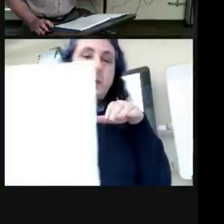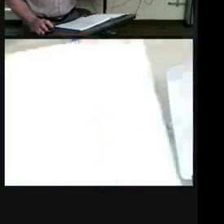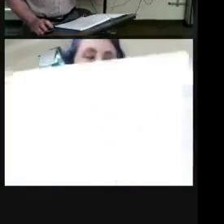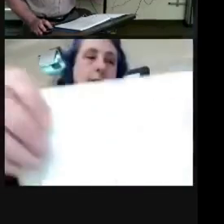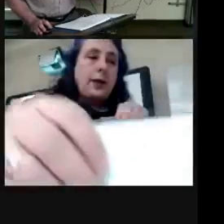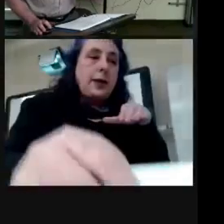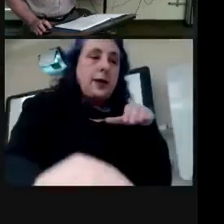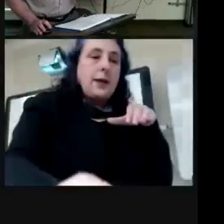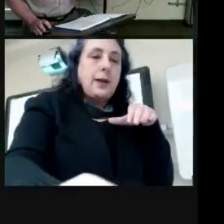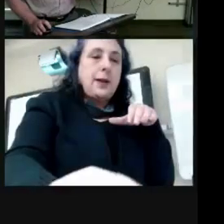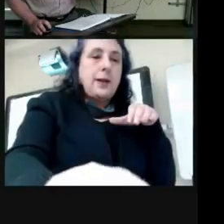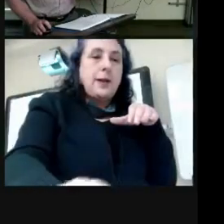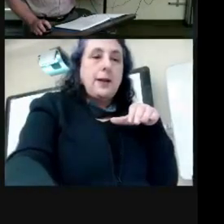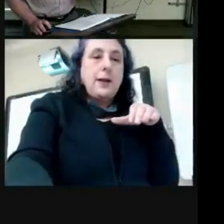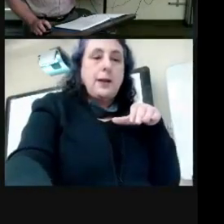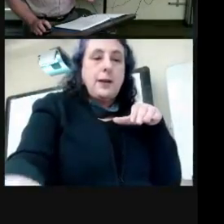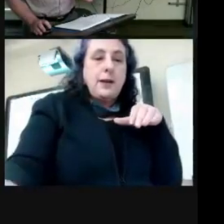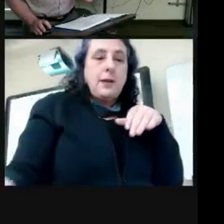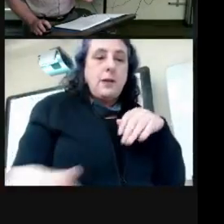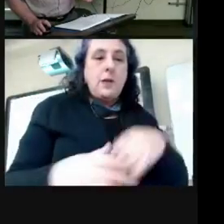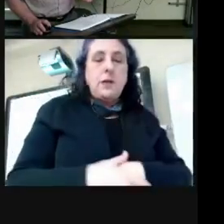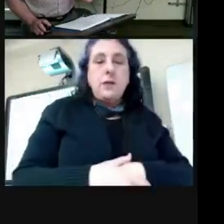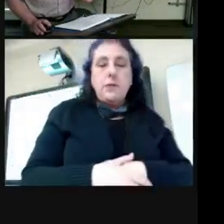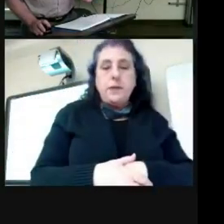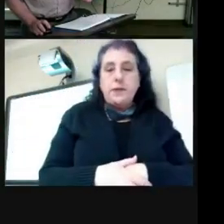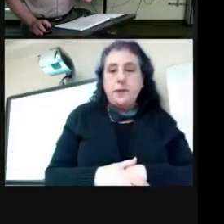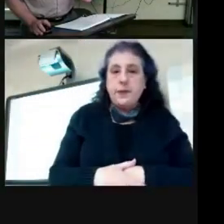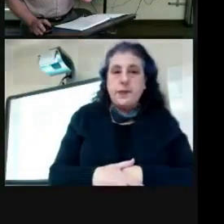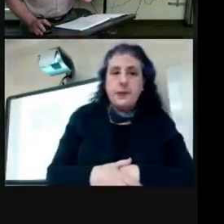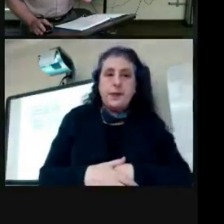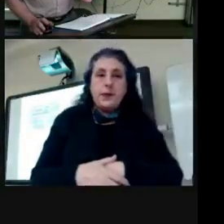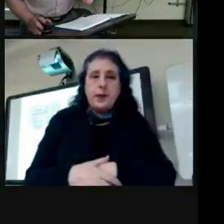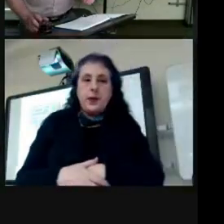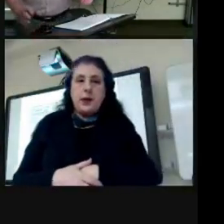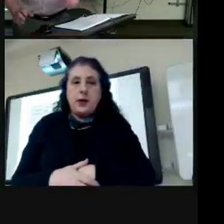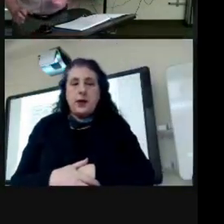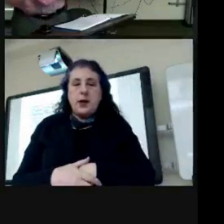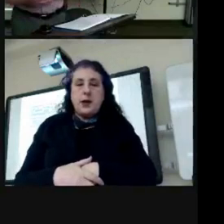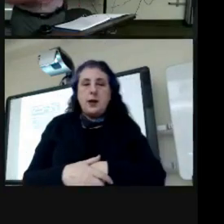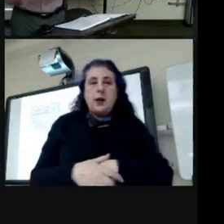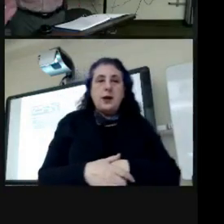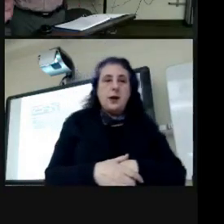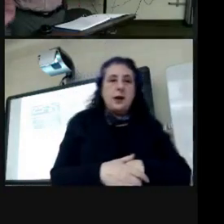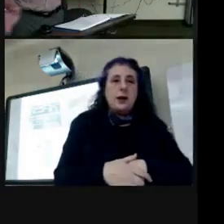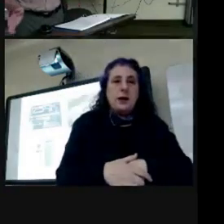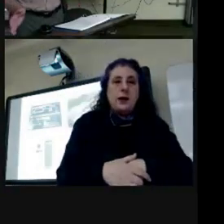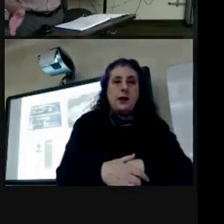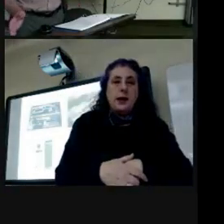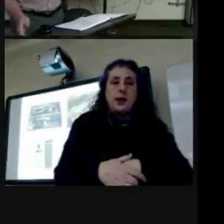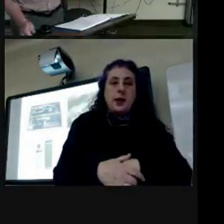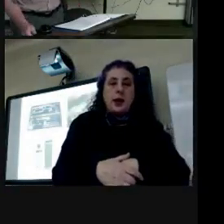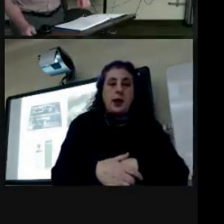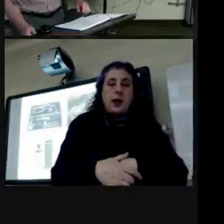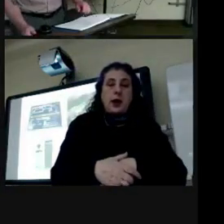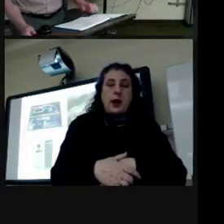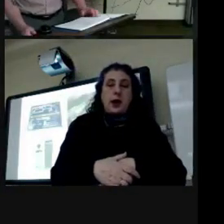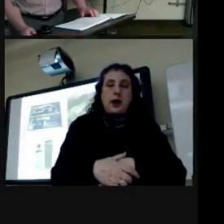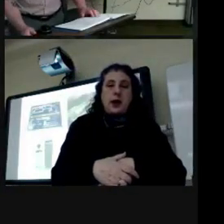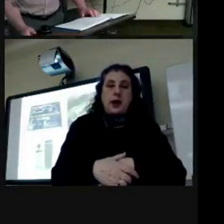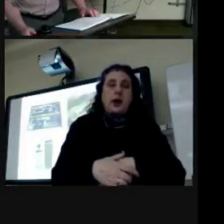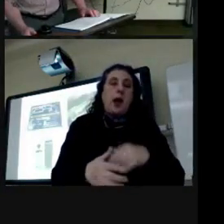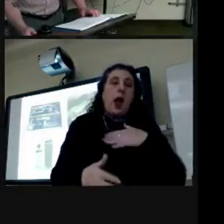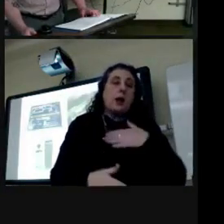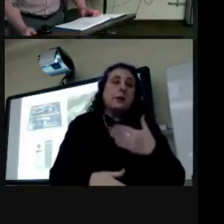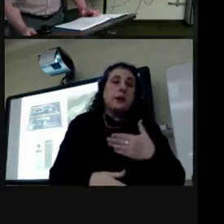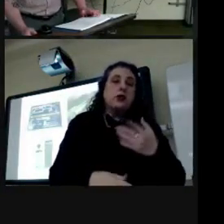there goes all right uh all this sounds really crazy i fully